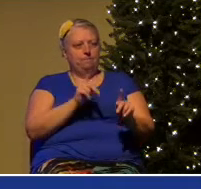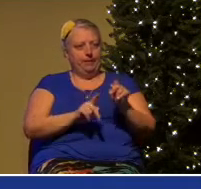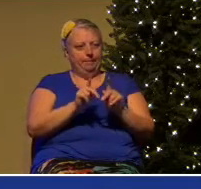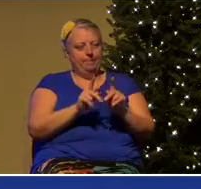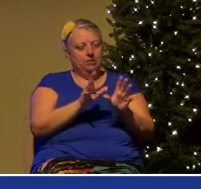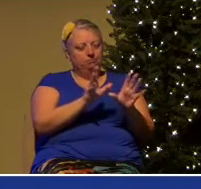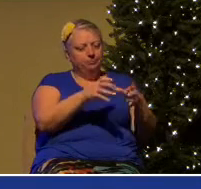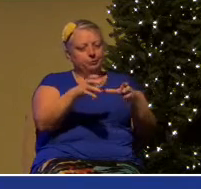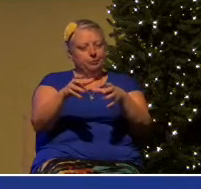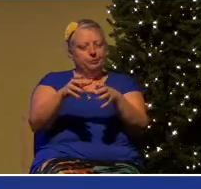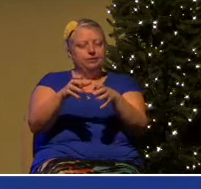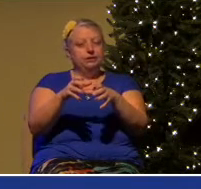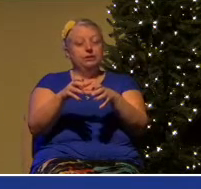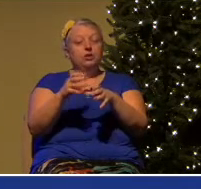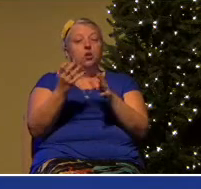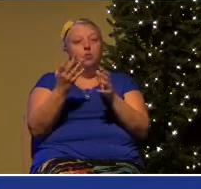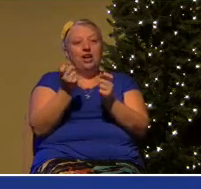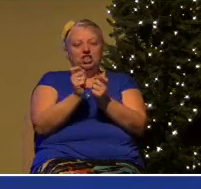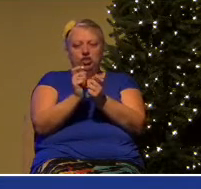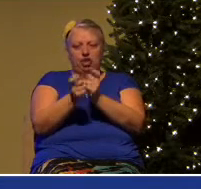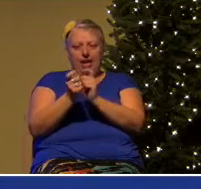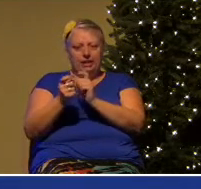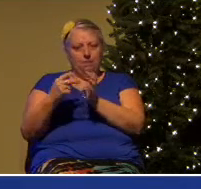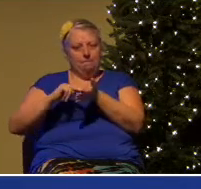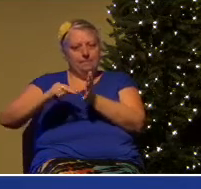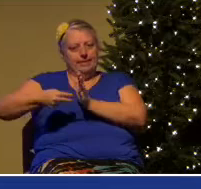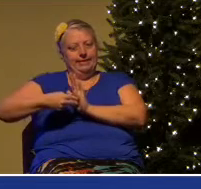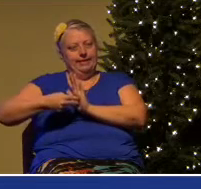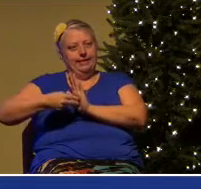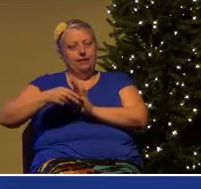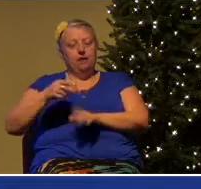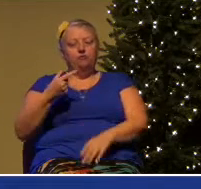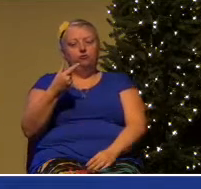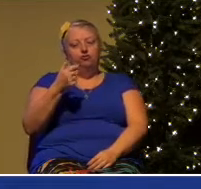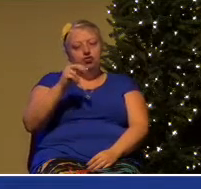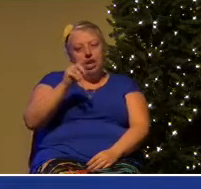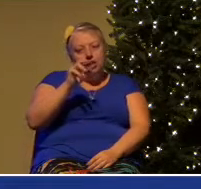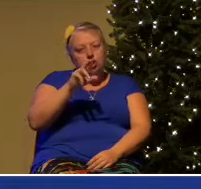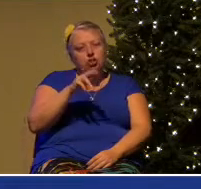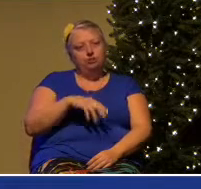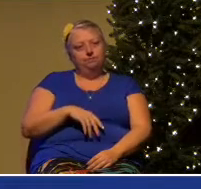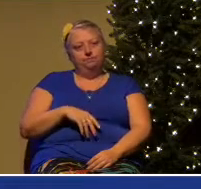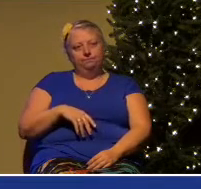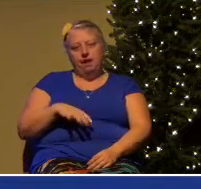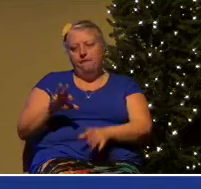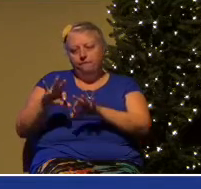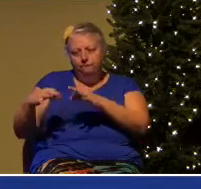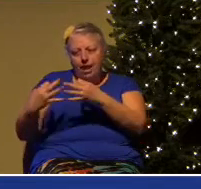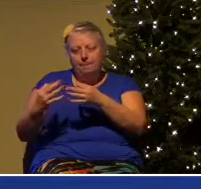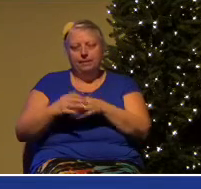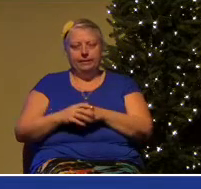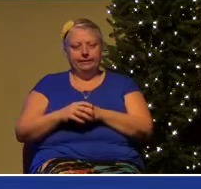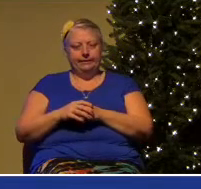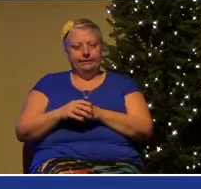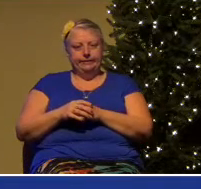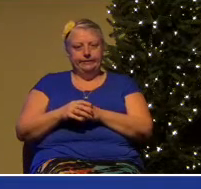redefining family, redefining how we do life